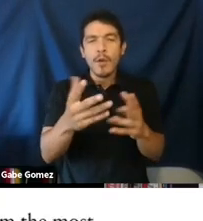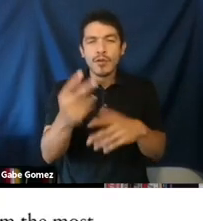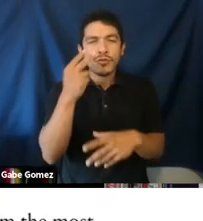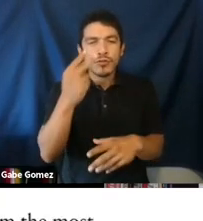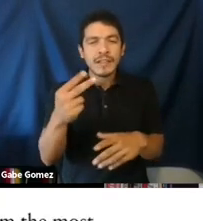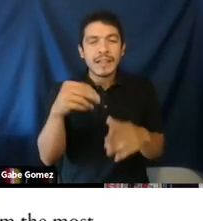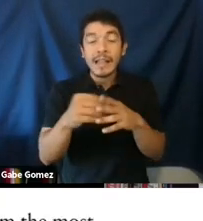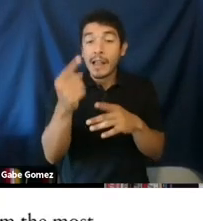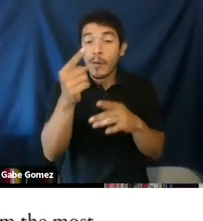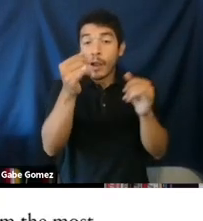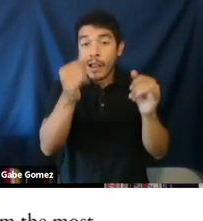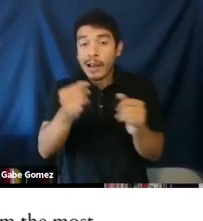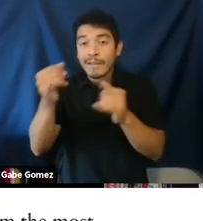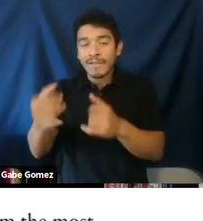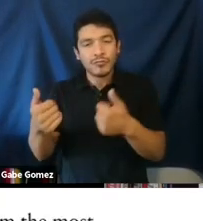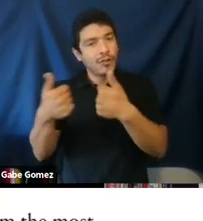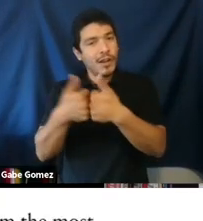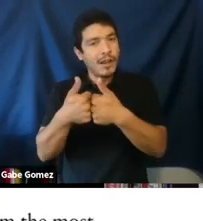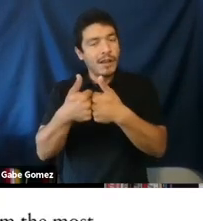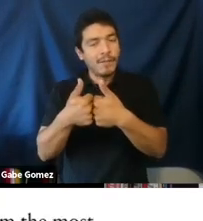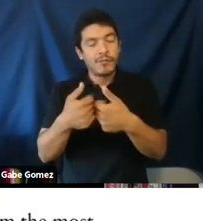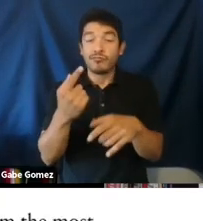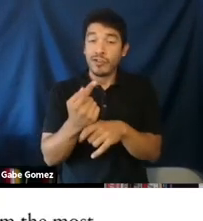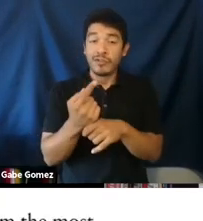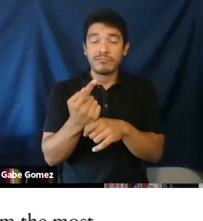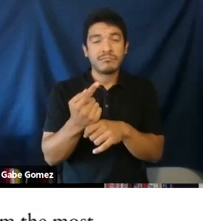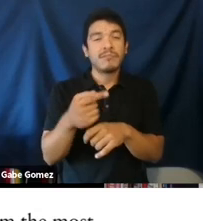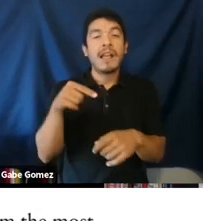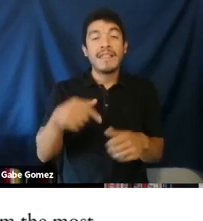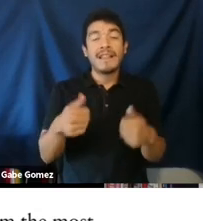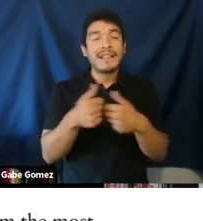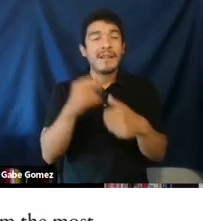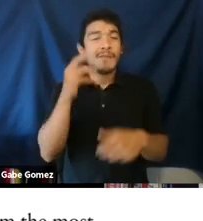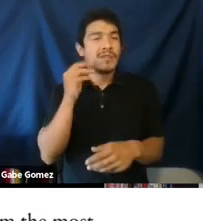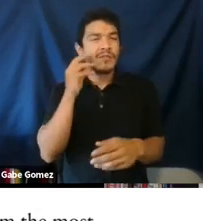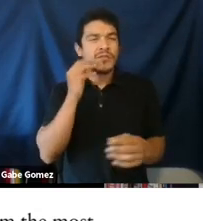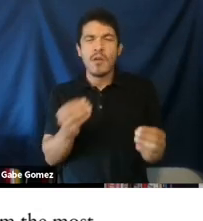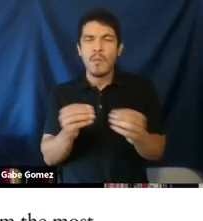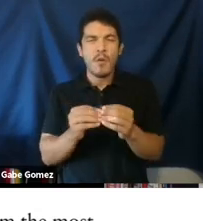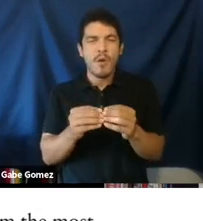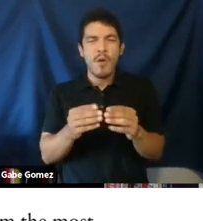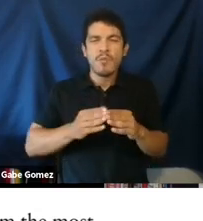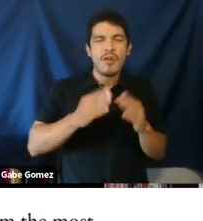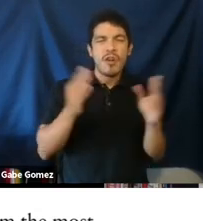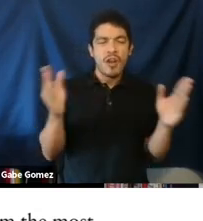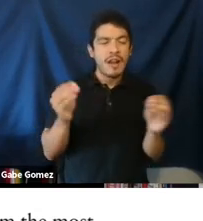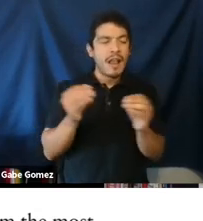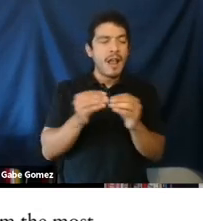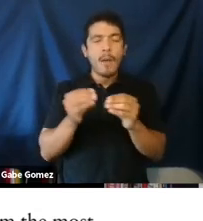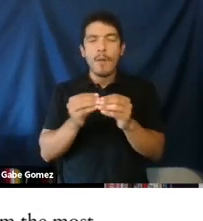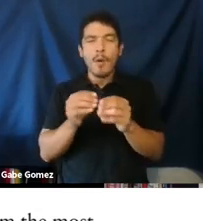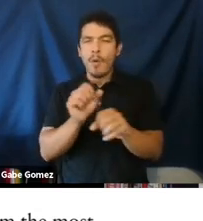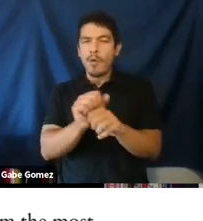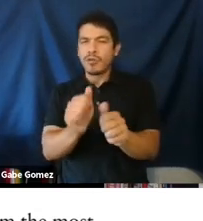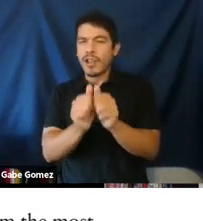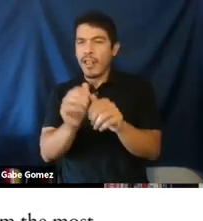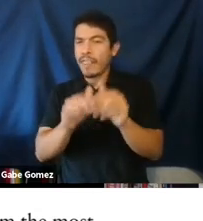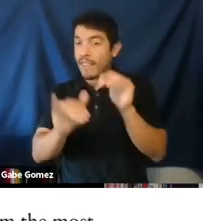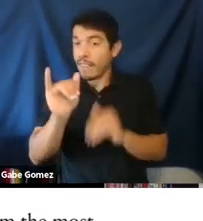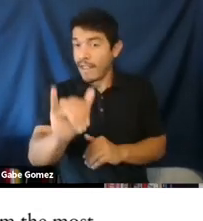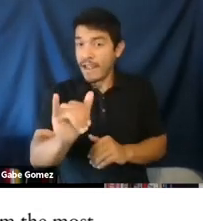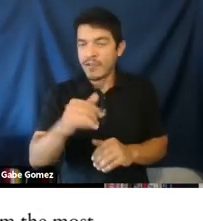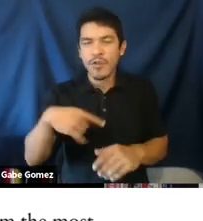modern day gaming is about so much more than what you might see in one individual game, right? And the gaming